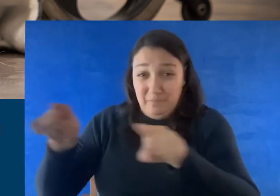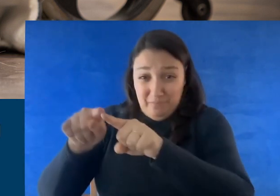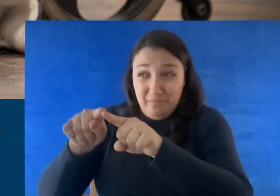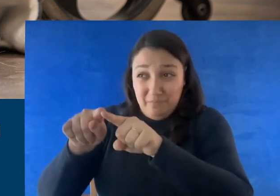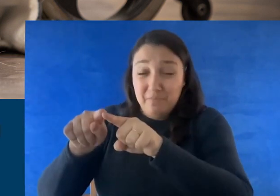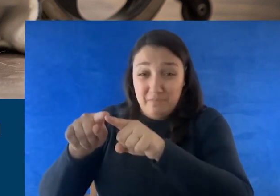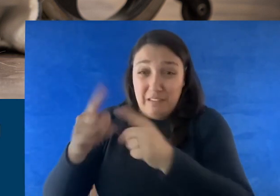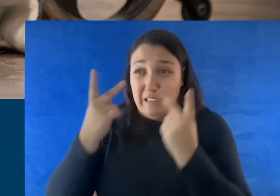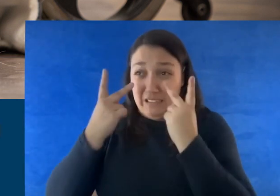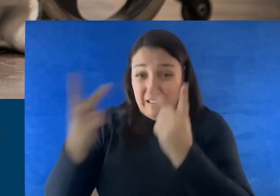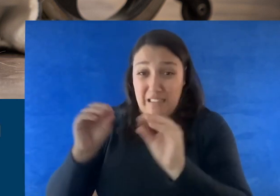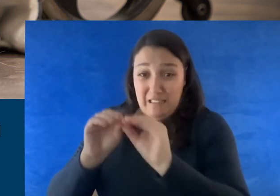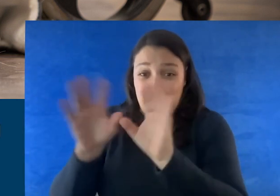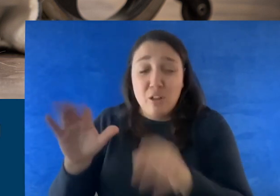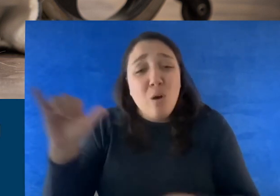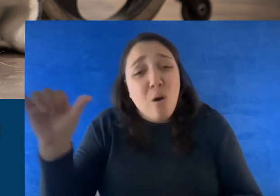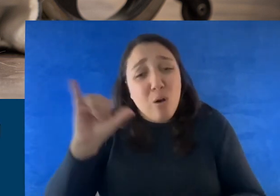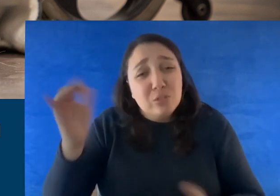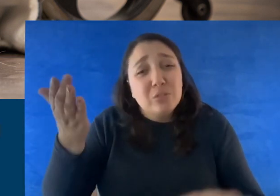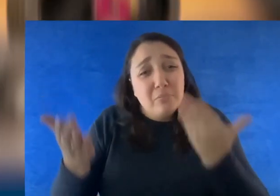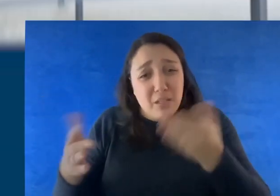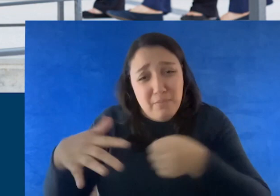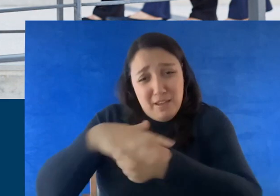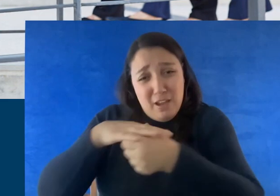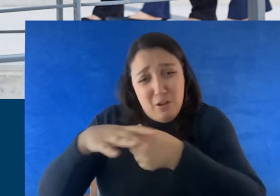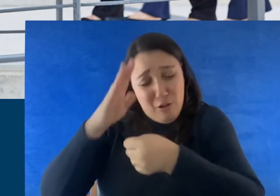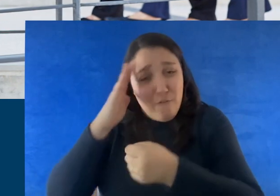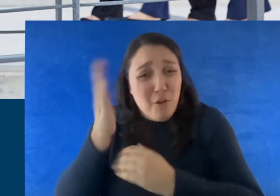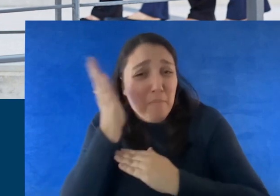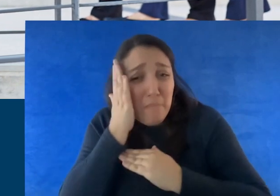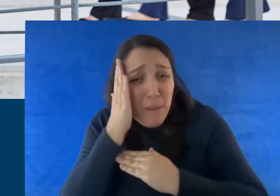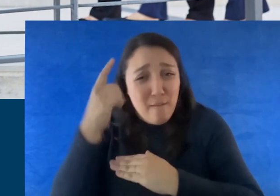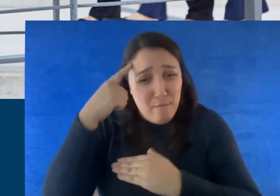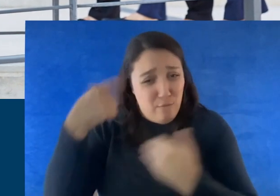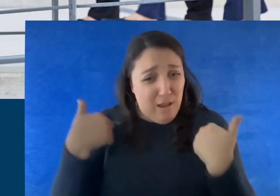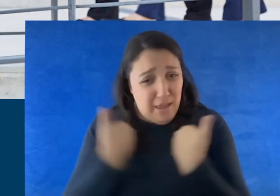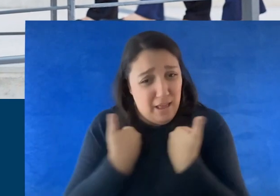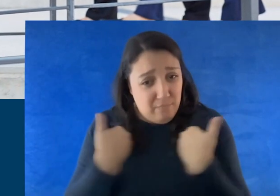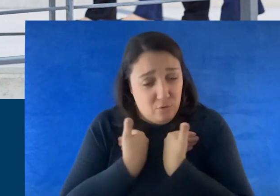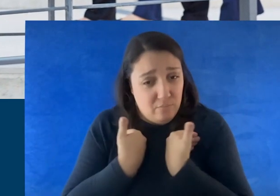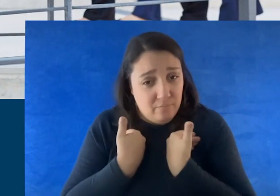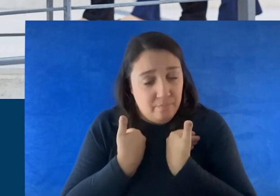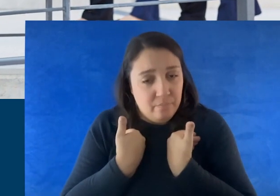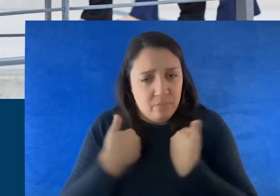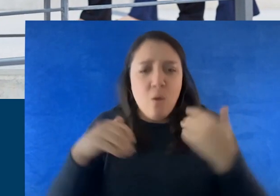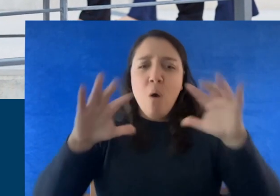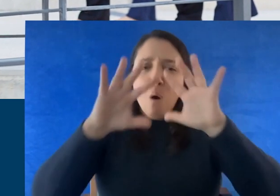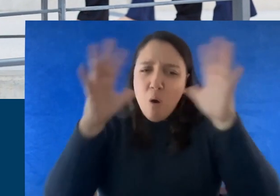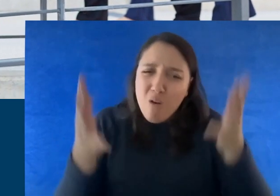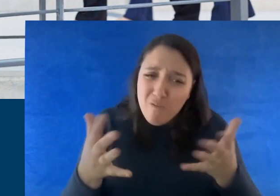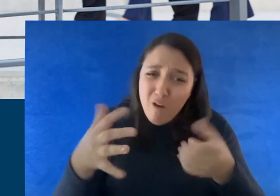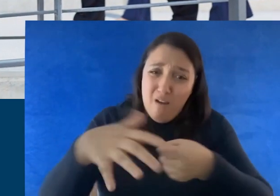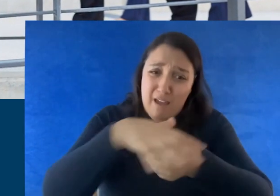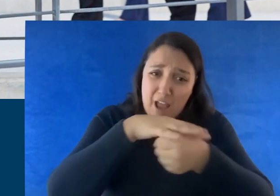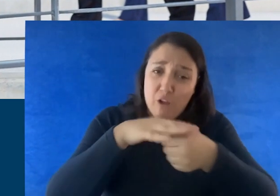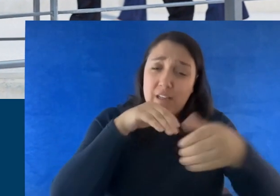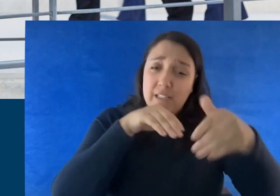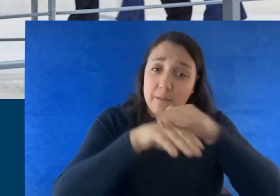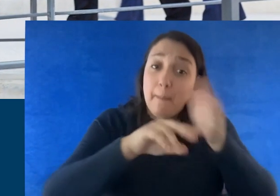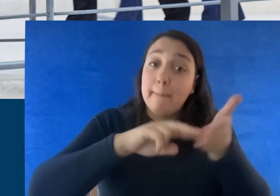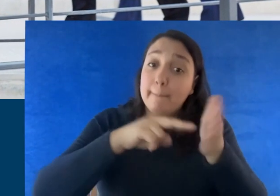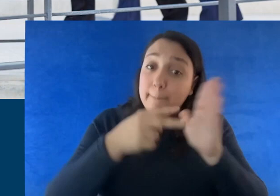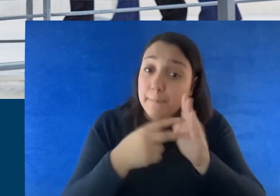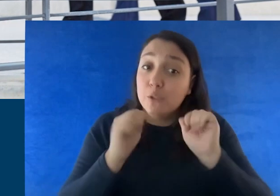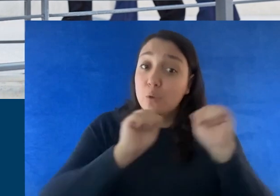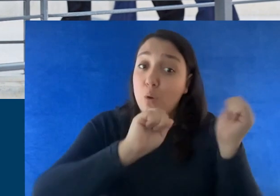make sure there's room for a bed for the animal. Overall, making an area accessible is about ensuring that everyone